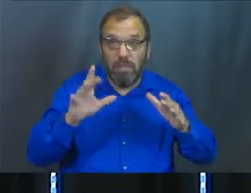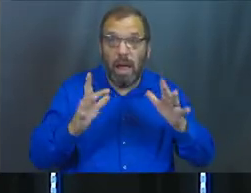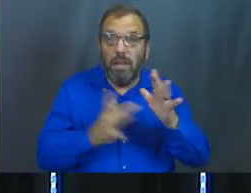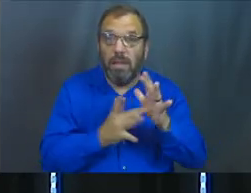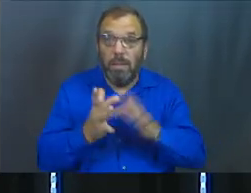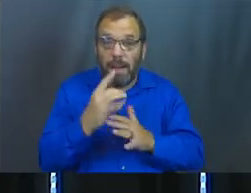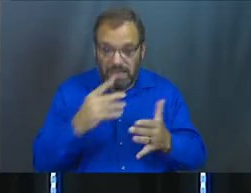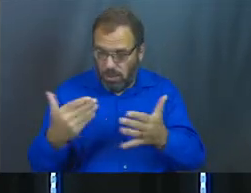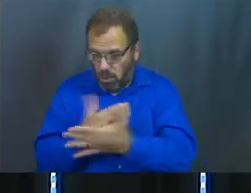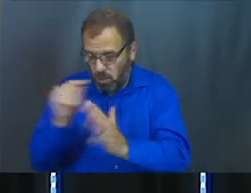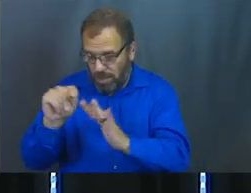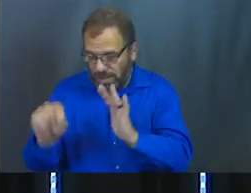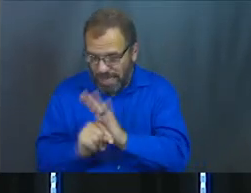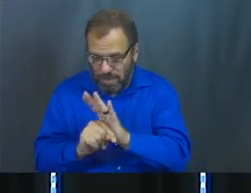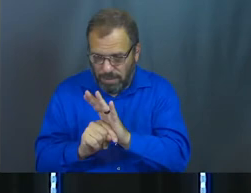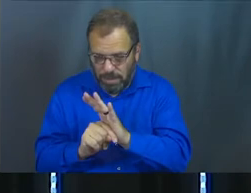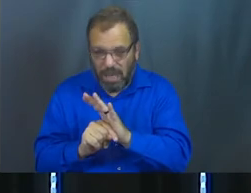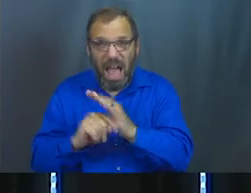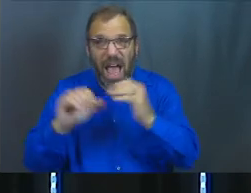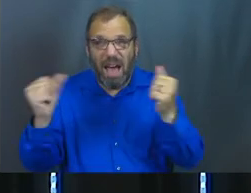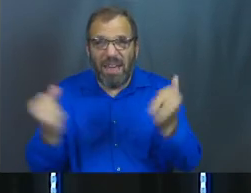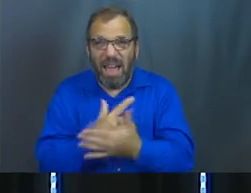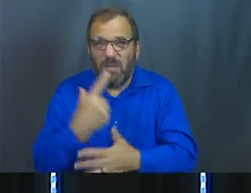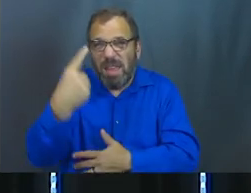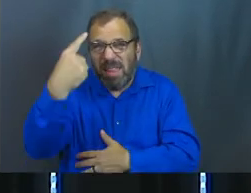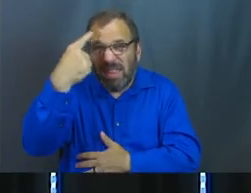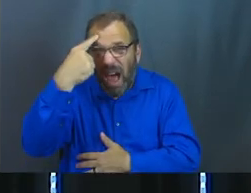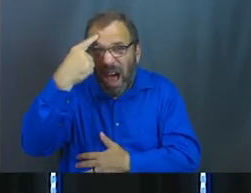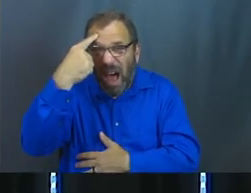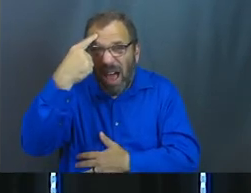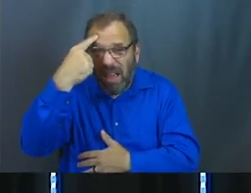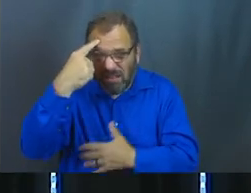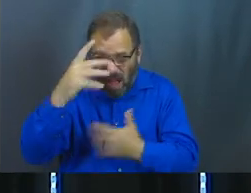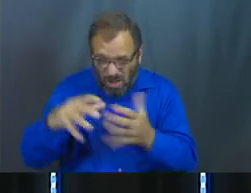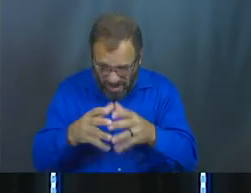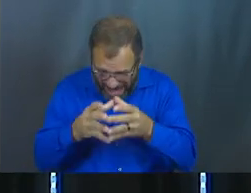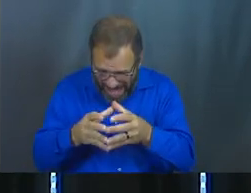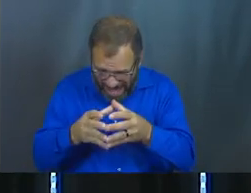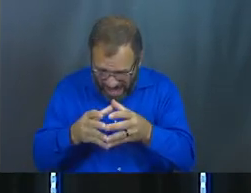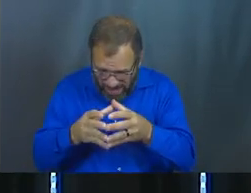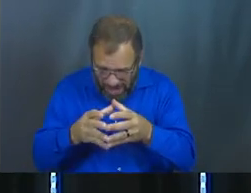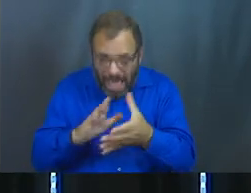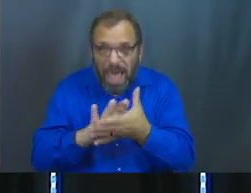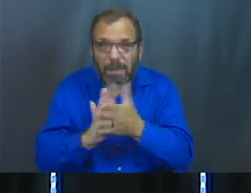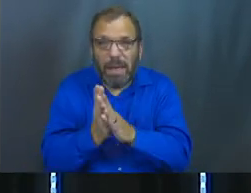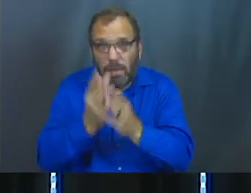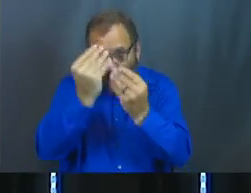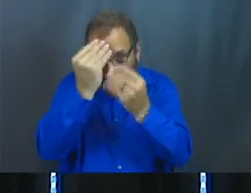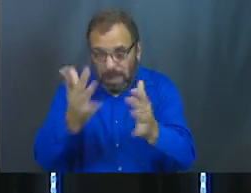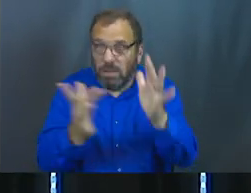Scripture says in the New Testament, why don't you take captive of every thought and make it obedient to Jesus?